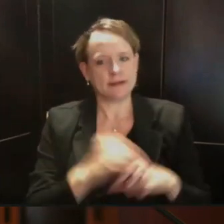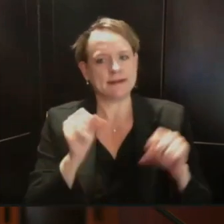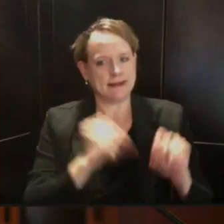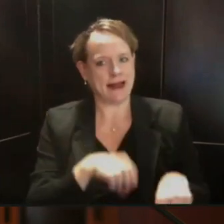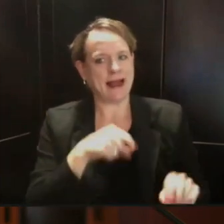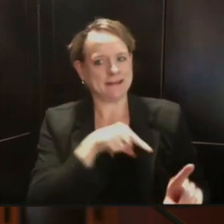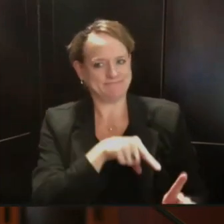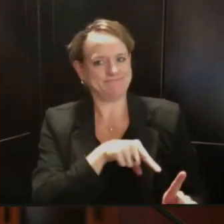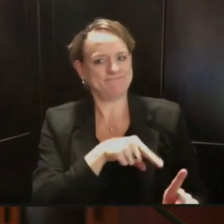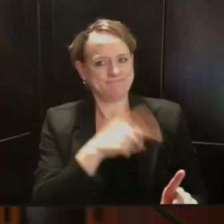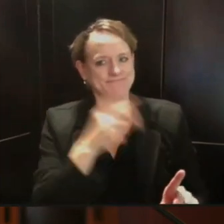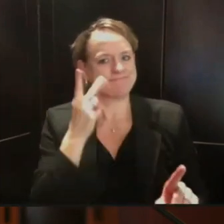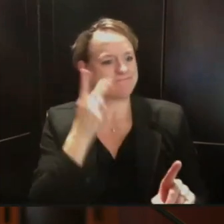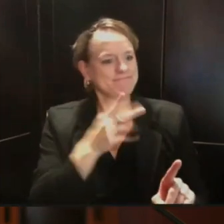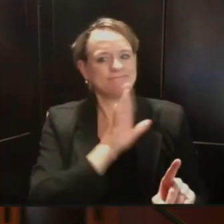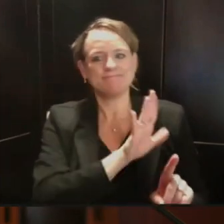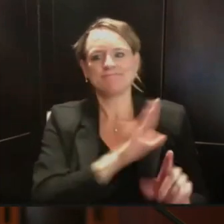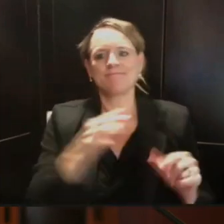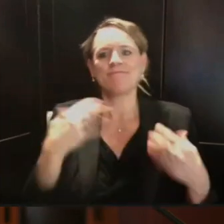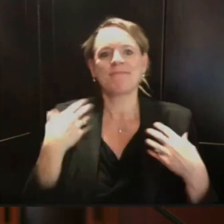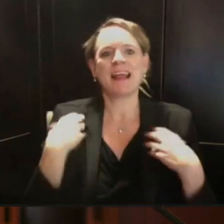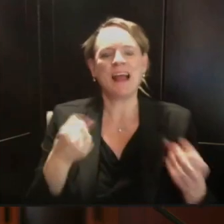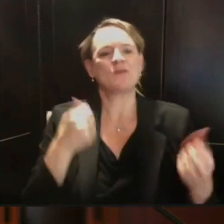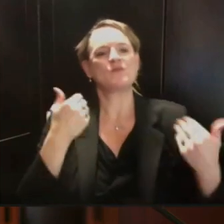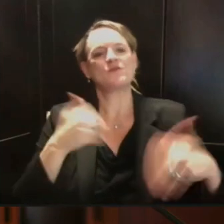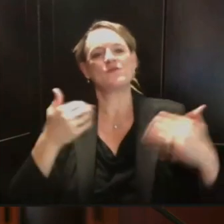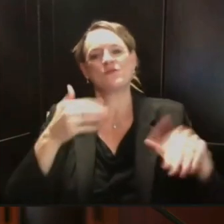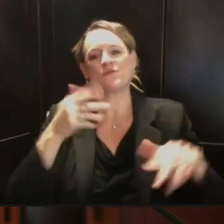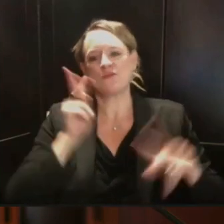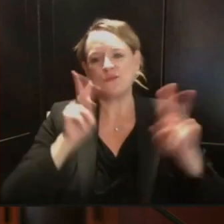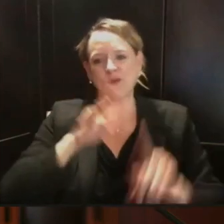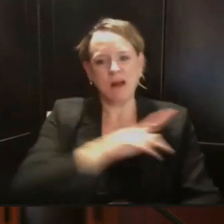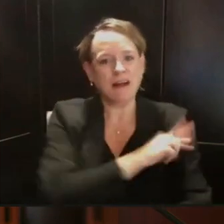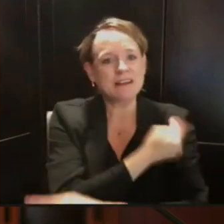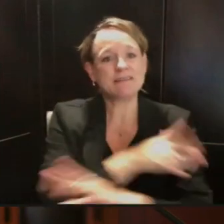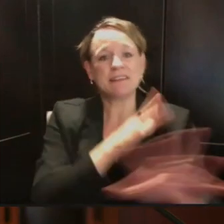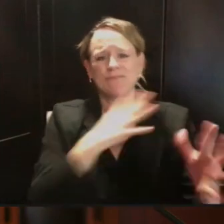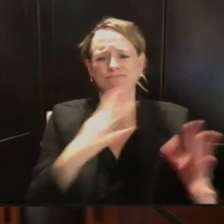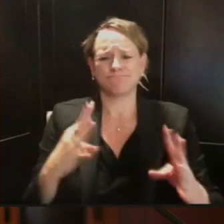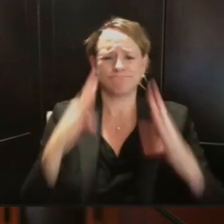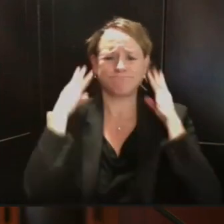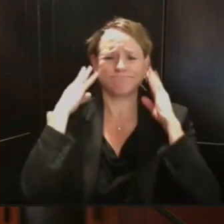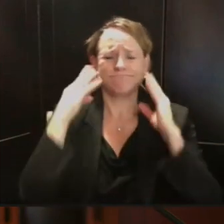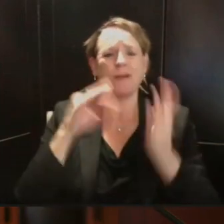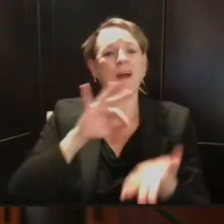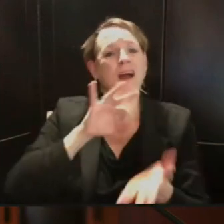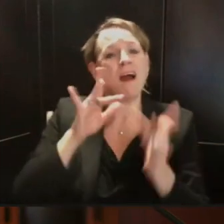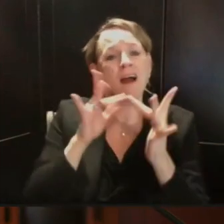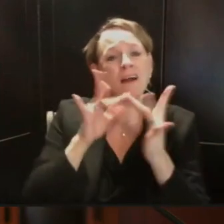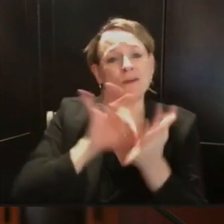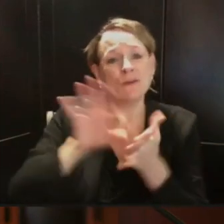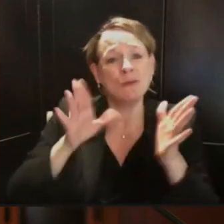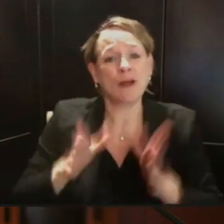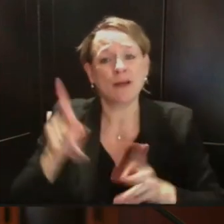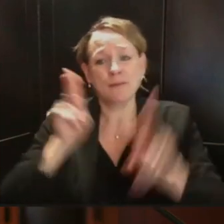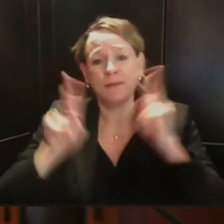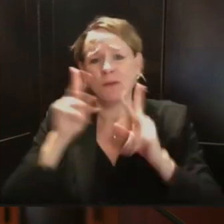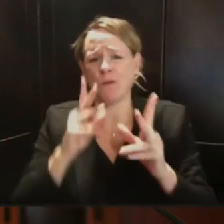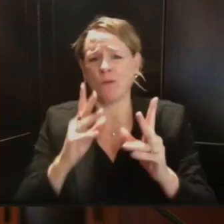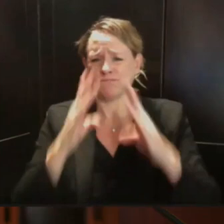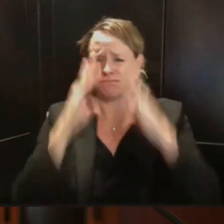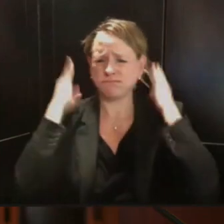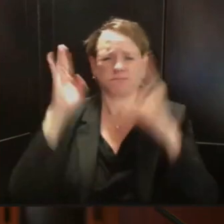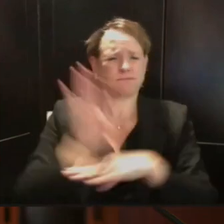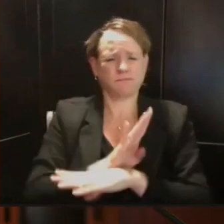they can become overwhelmed as cases surge in local communities. And I think what you're talking about in central Wisconsin and